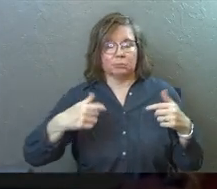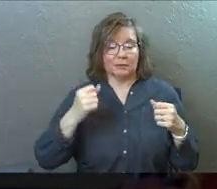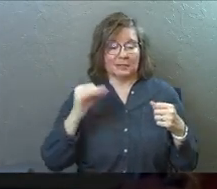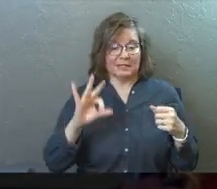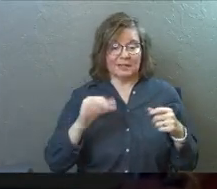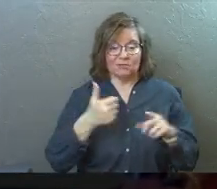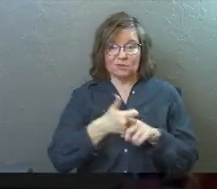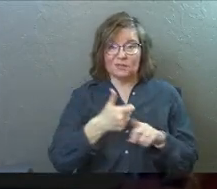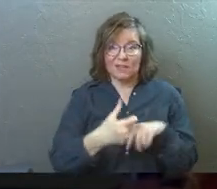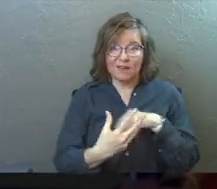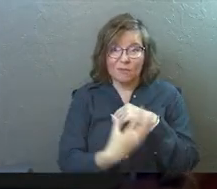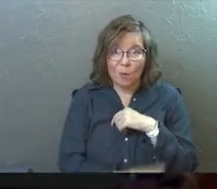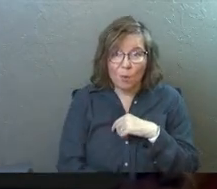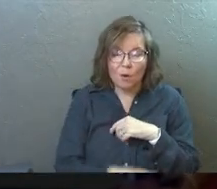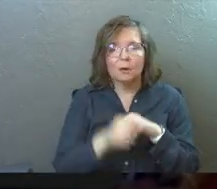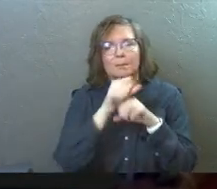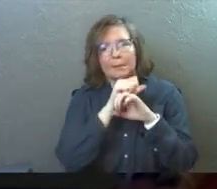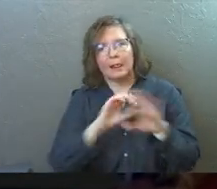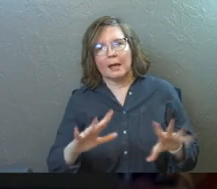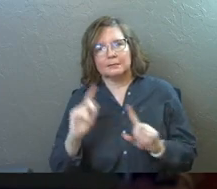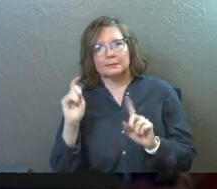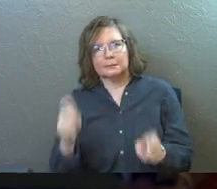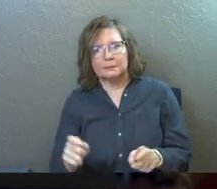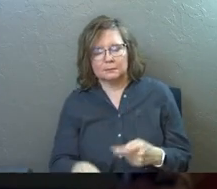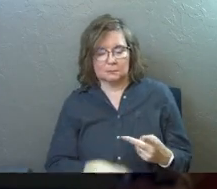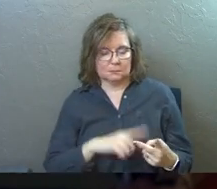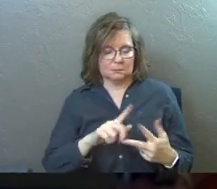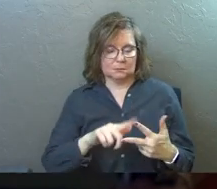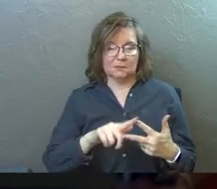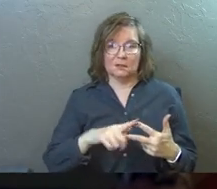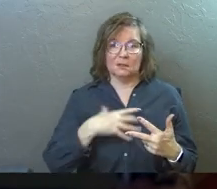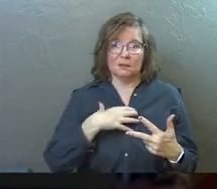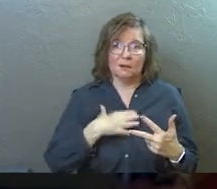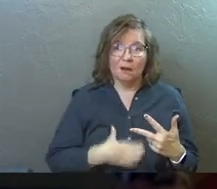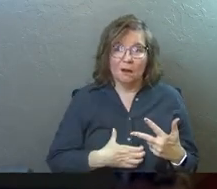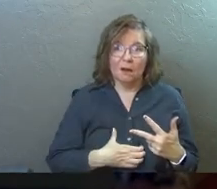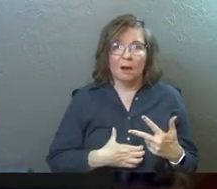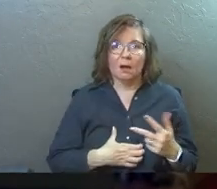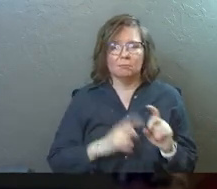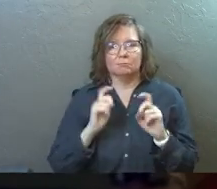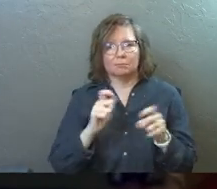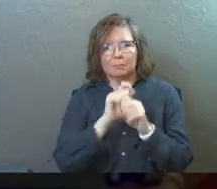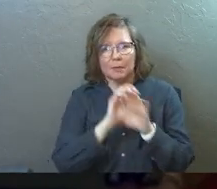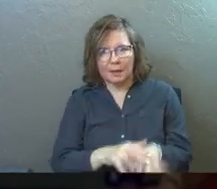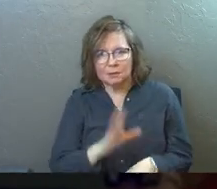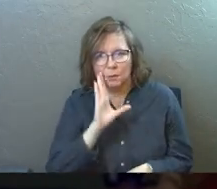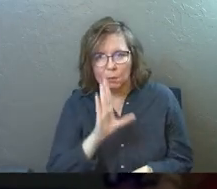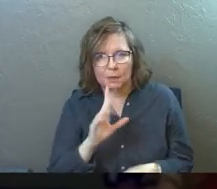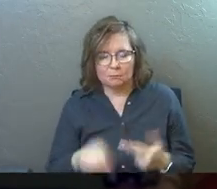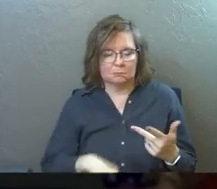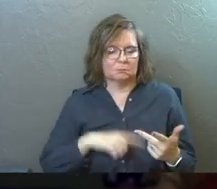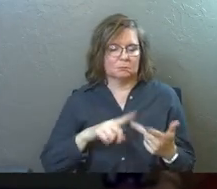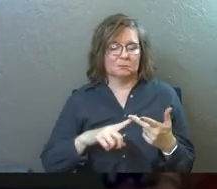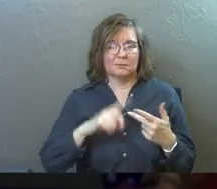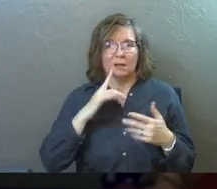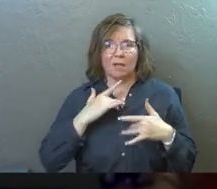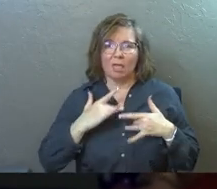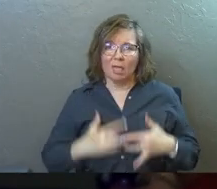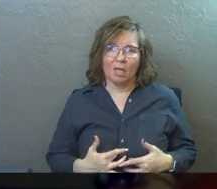Blessed are you if you're poor. Blessed are you if you're hungry. Blessed are you if you're weeping? Because something starts to happen in you.